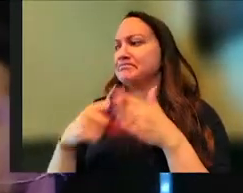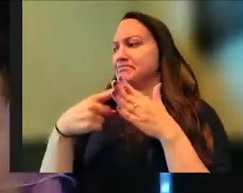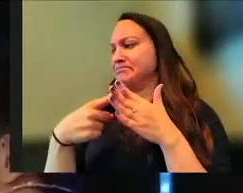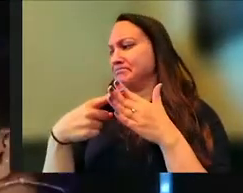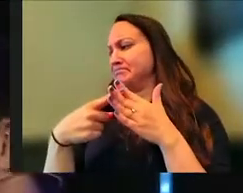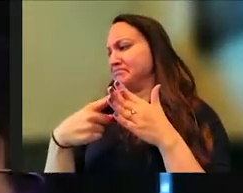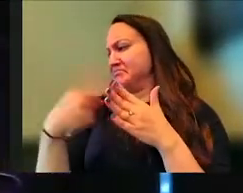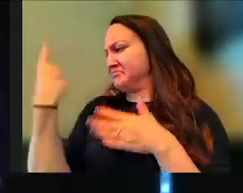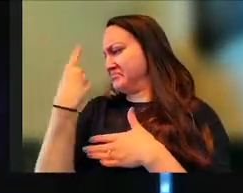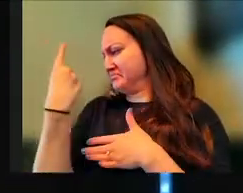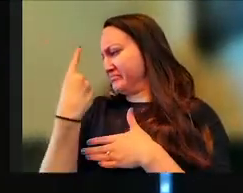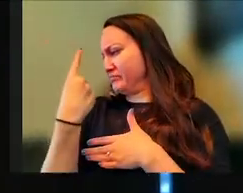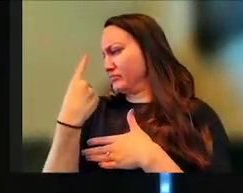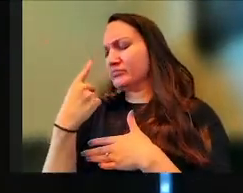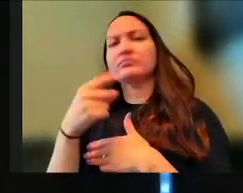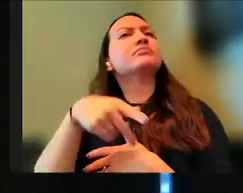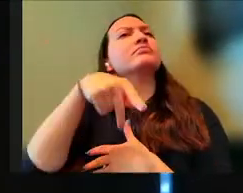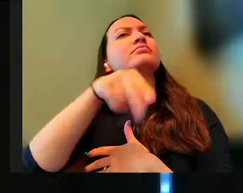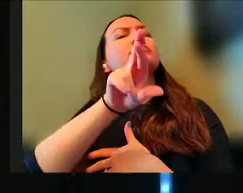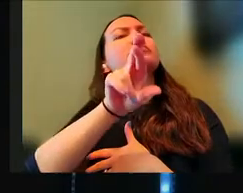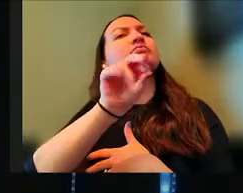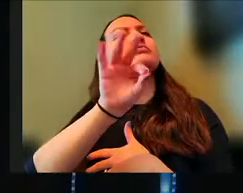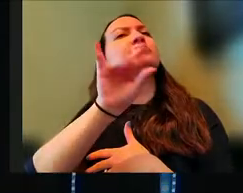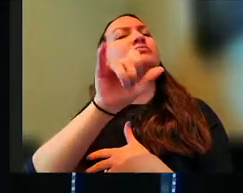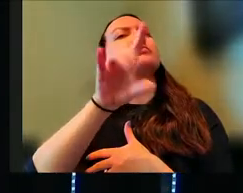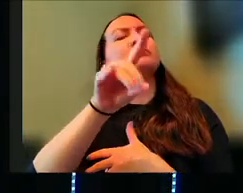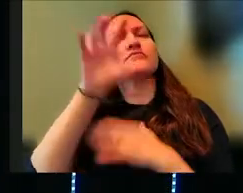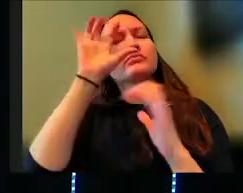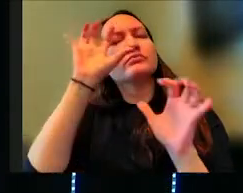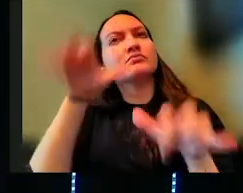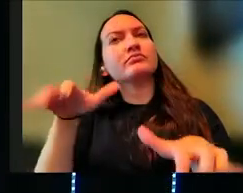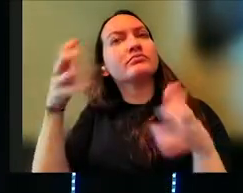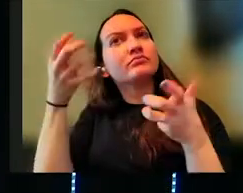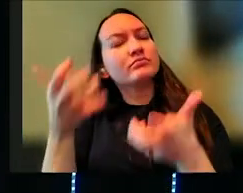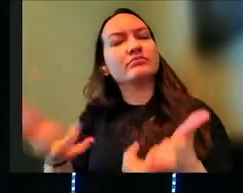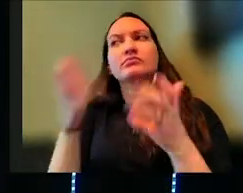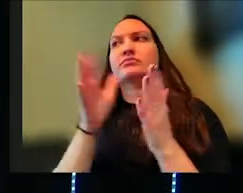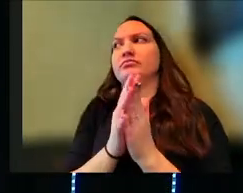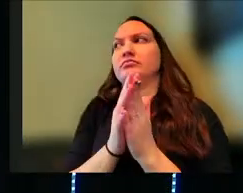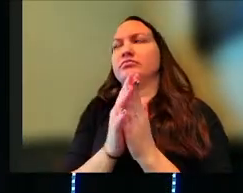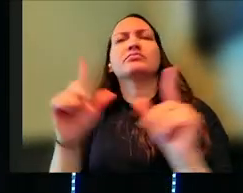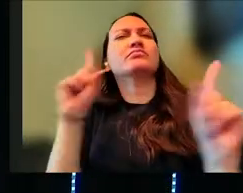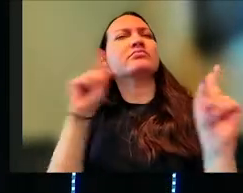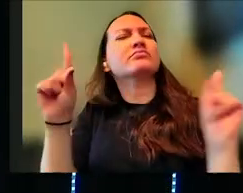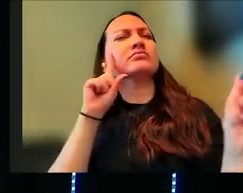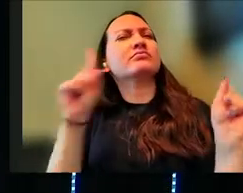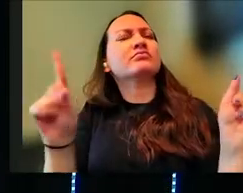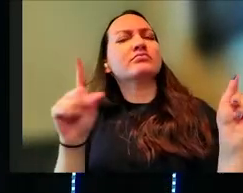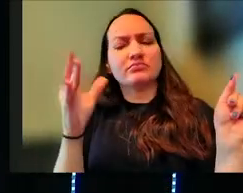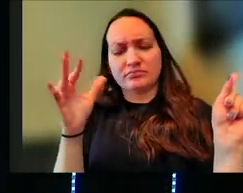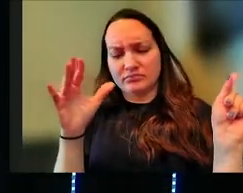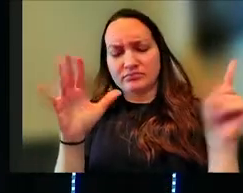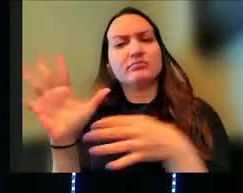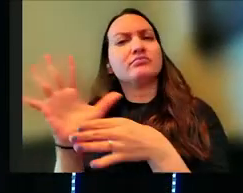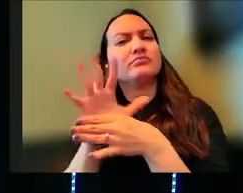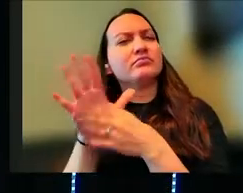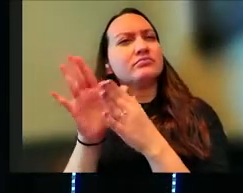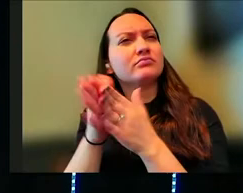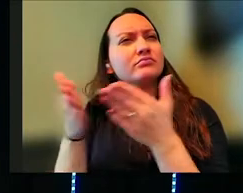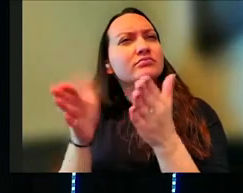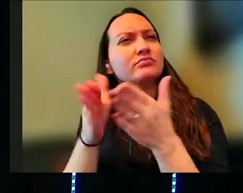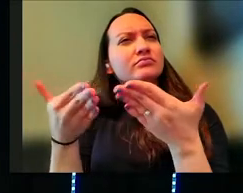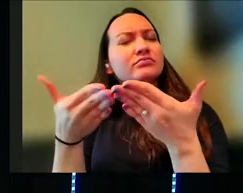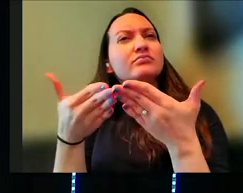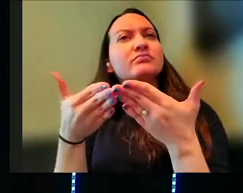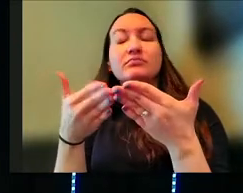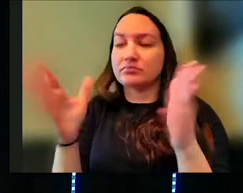like, just profound, okay? Real deep, kind of heavy. Have you ever heard of the movie or book series, book first,